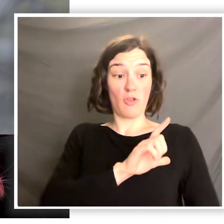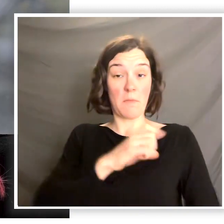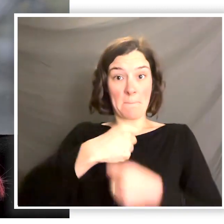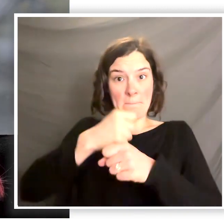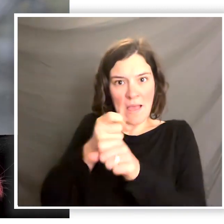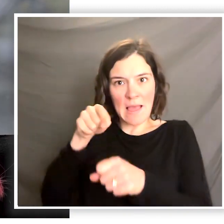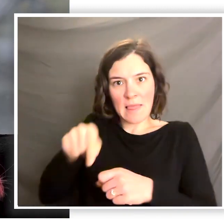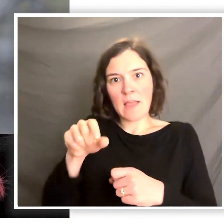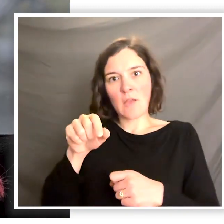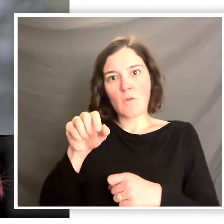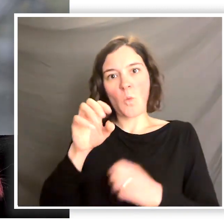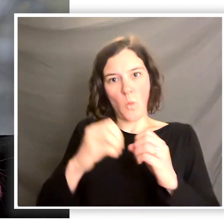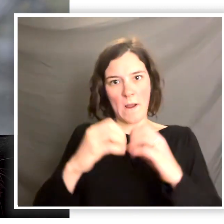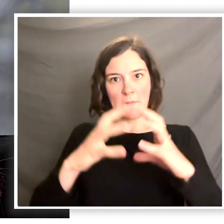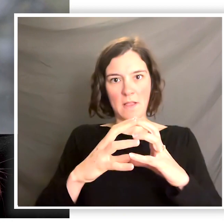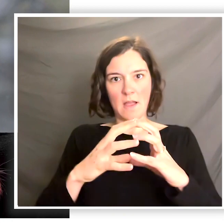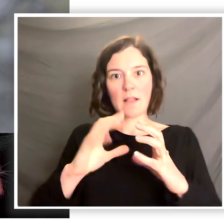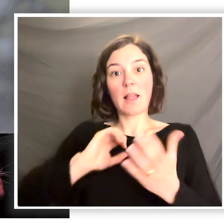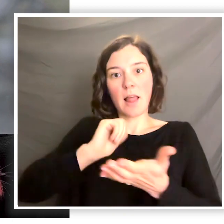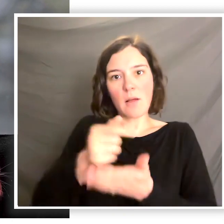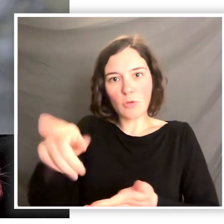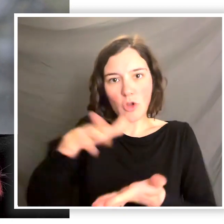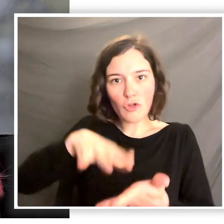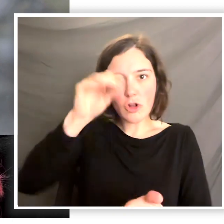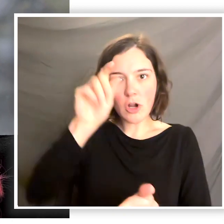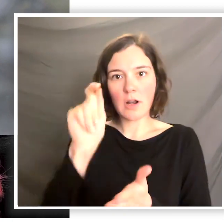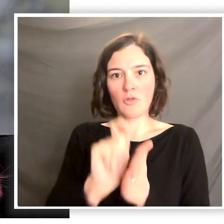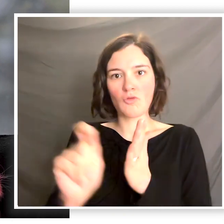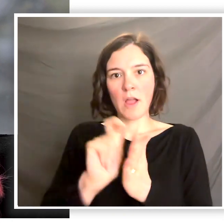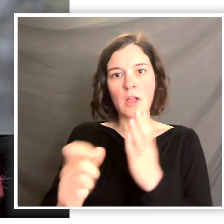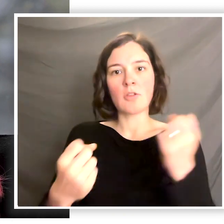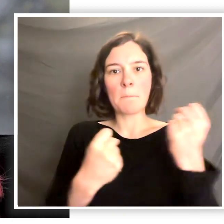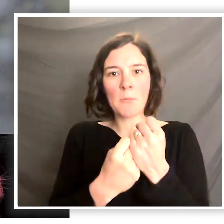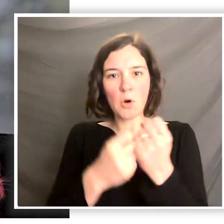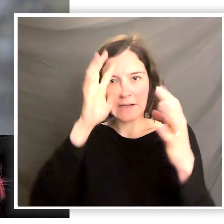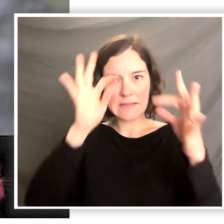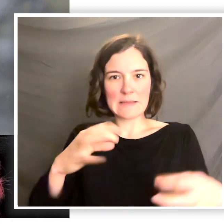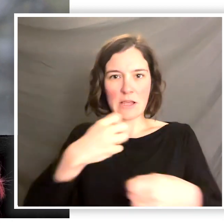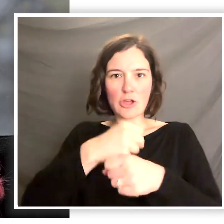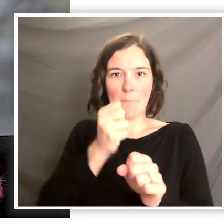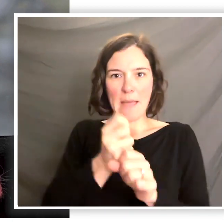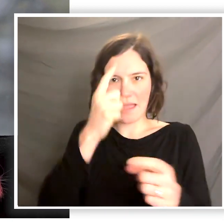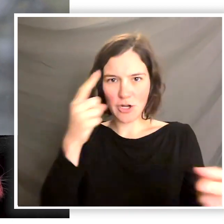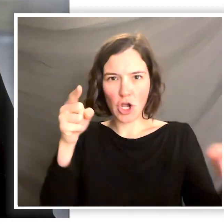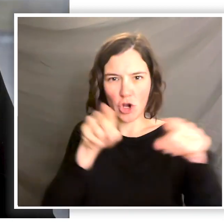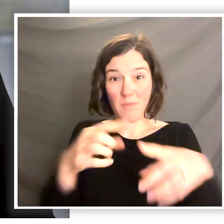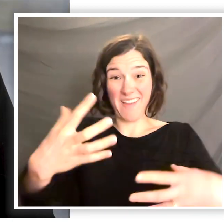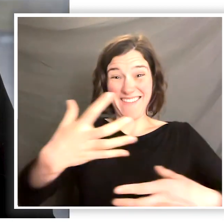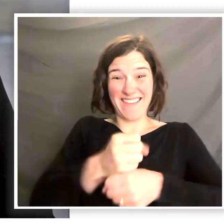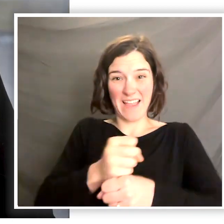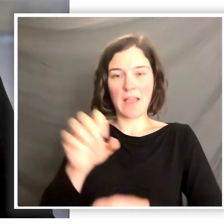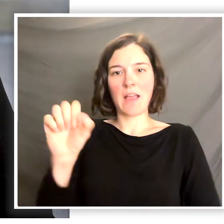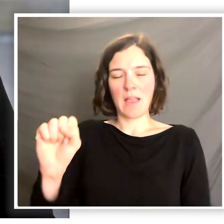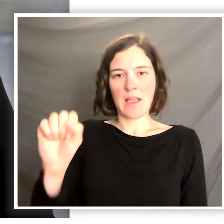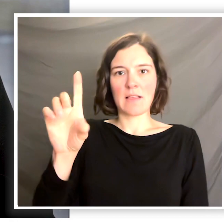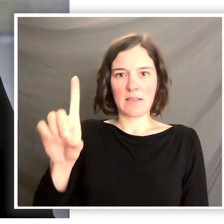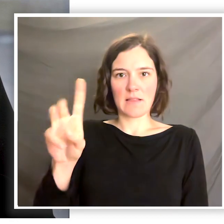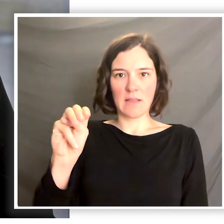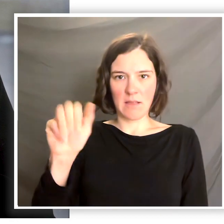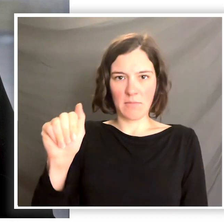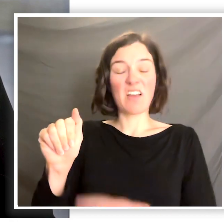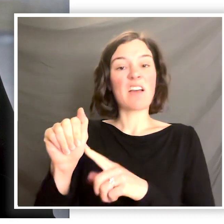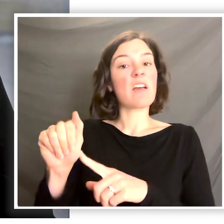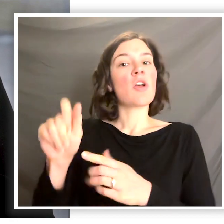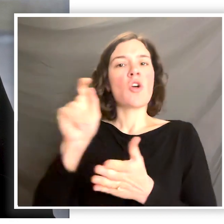created this webpage to help you learn about and write a supported decision-making agreement. Supported decision-making